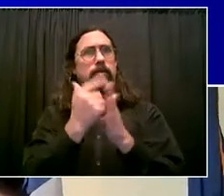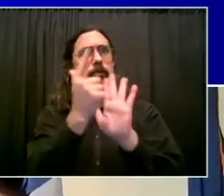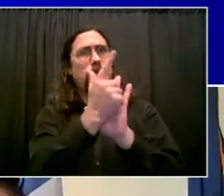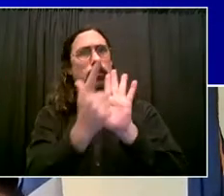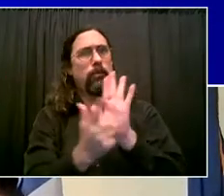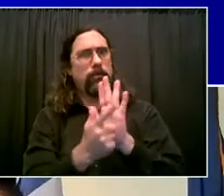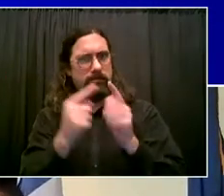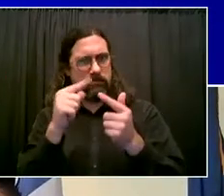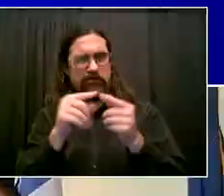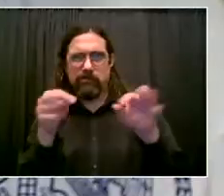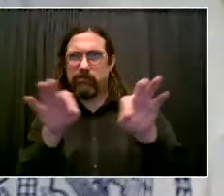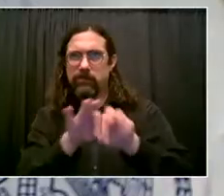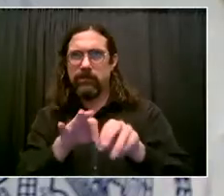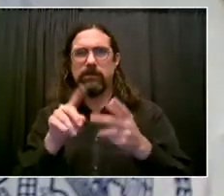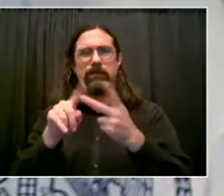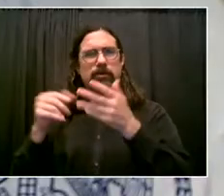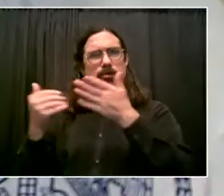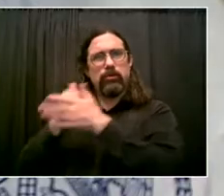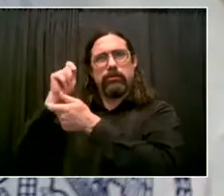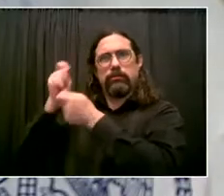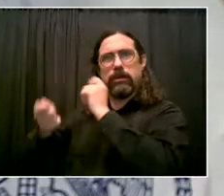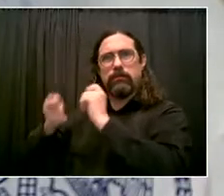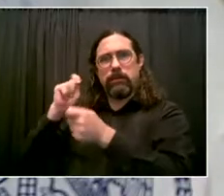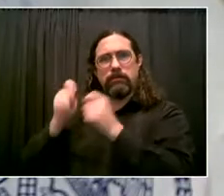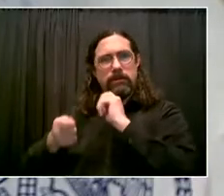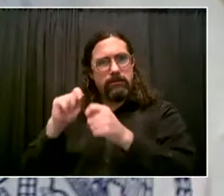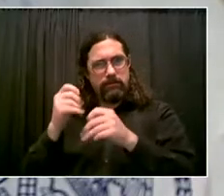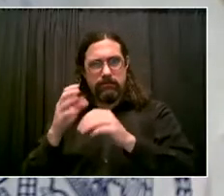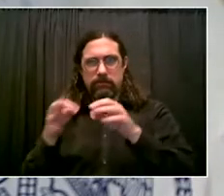leadership. Thank you. Thank you.